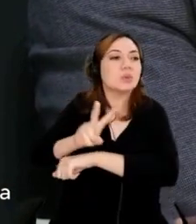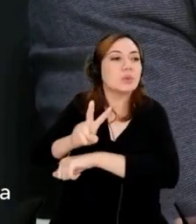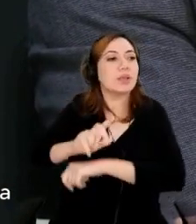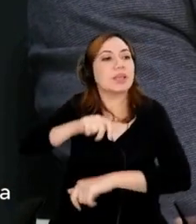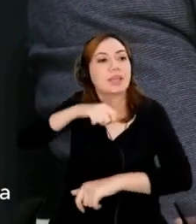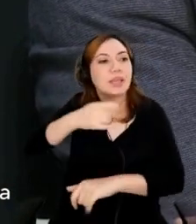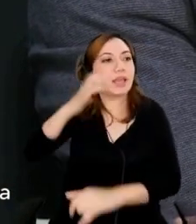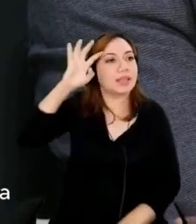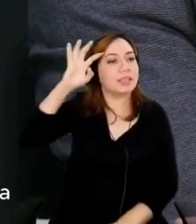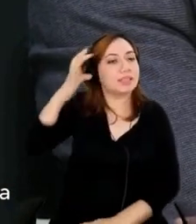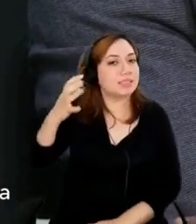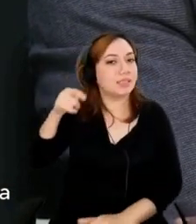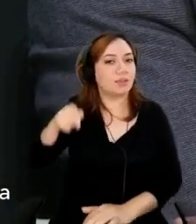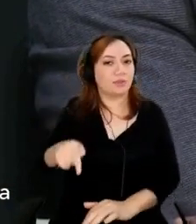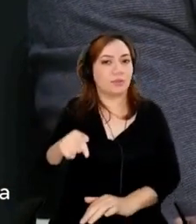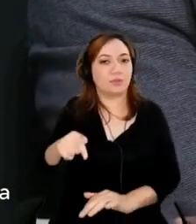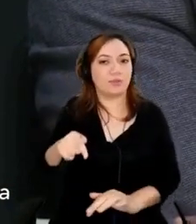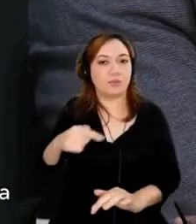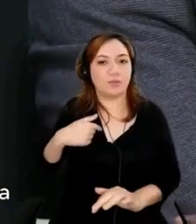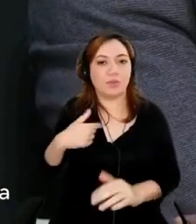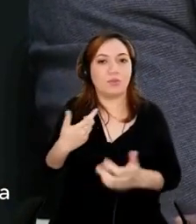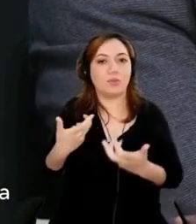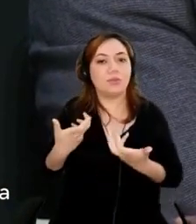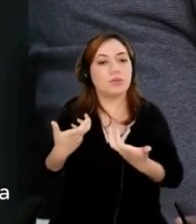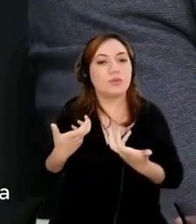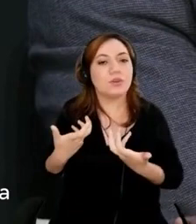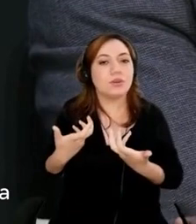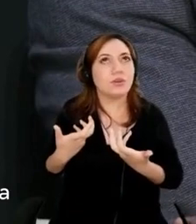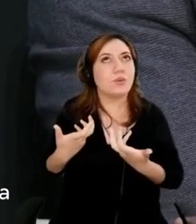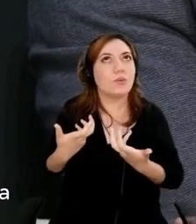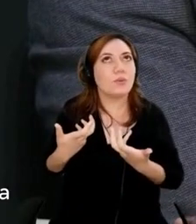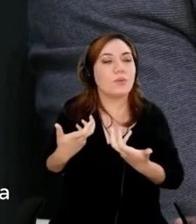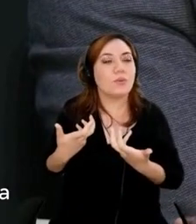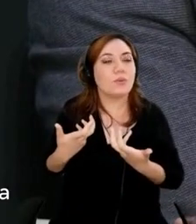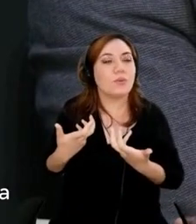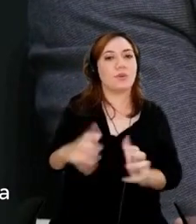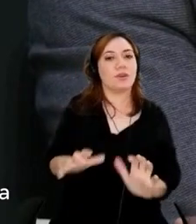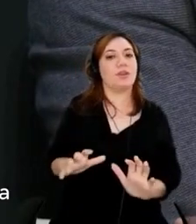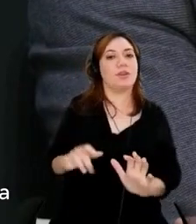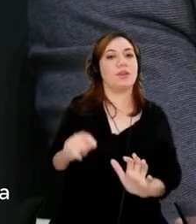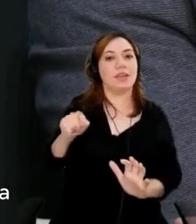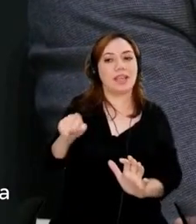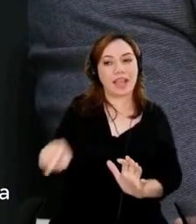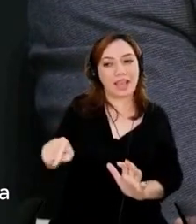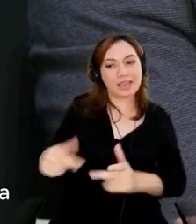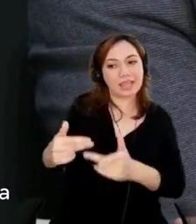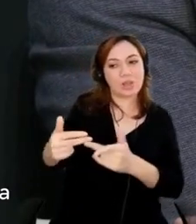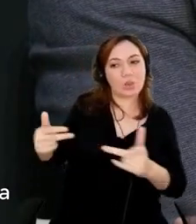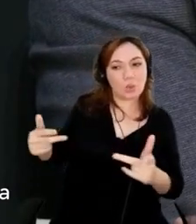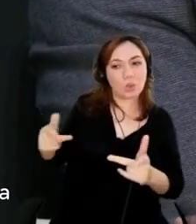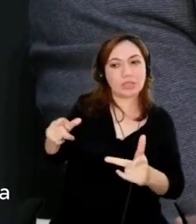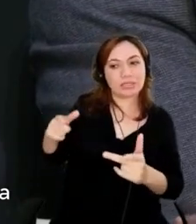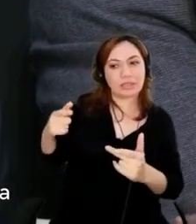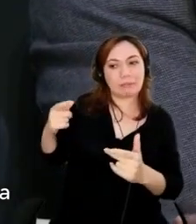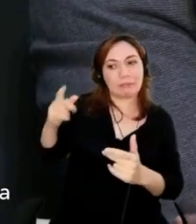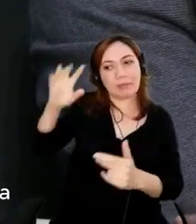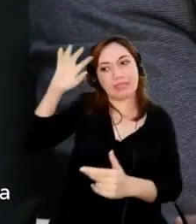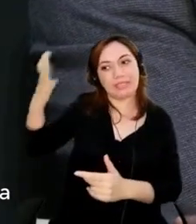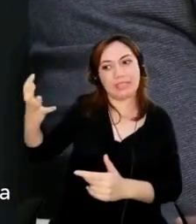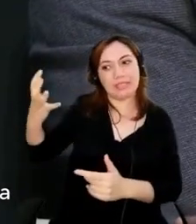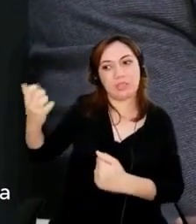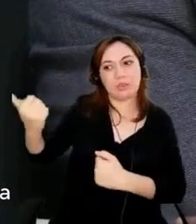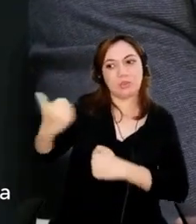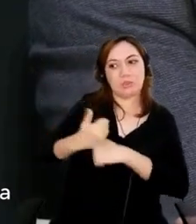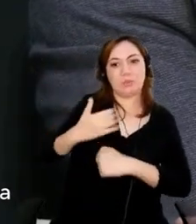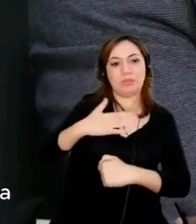I don't want to let go. That thing shouldn't be making decisions. That's my job, right? And that's